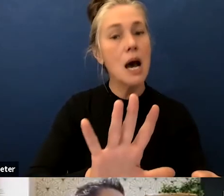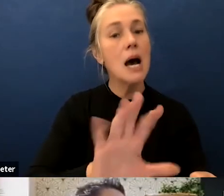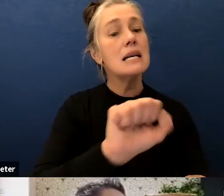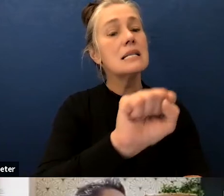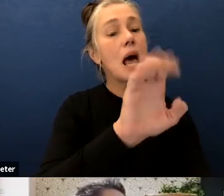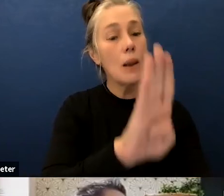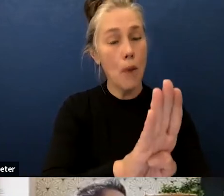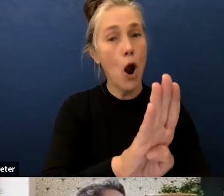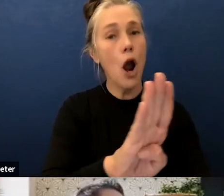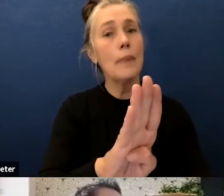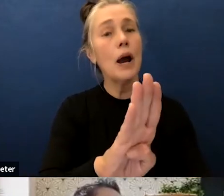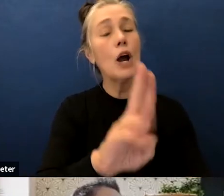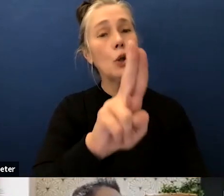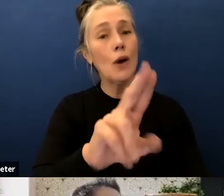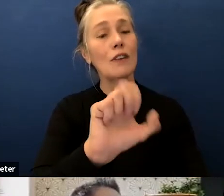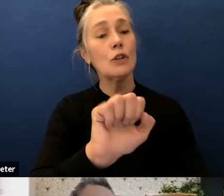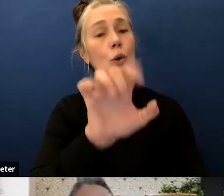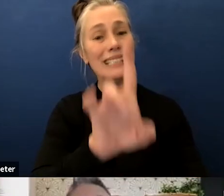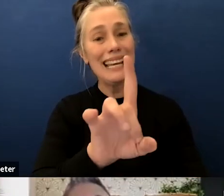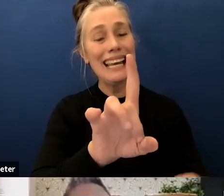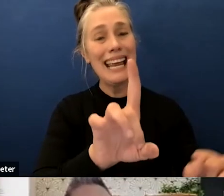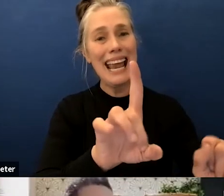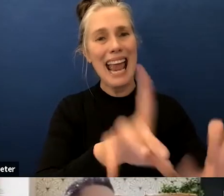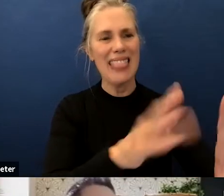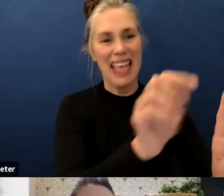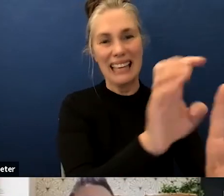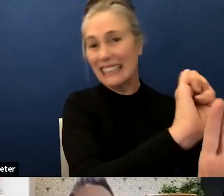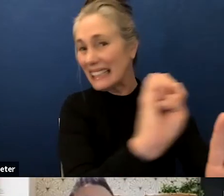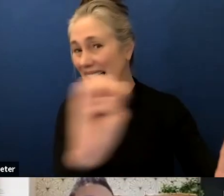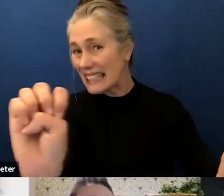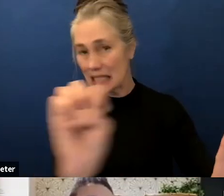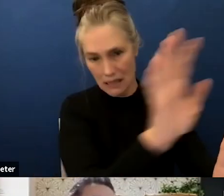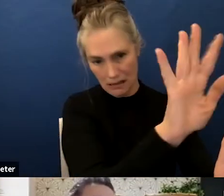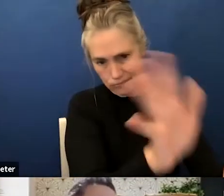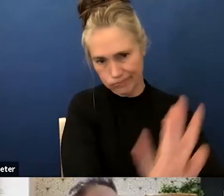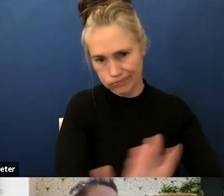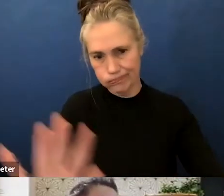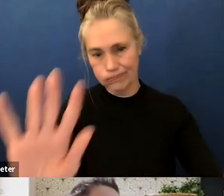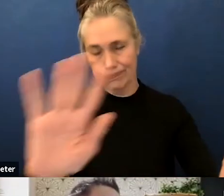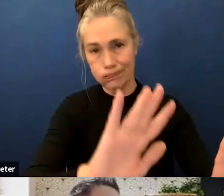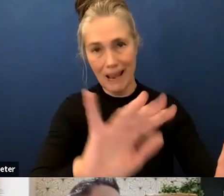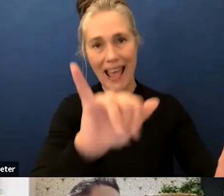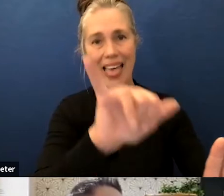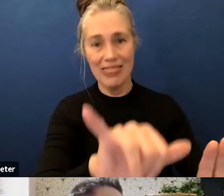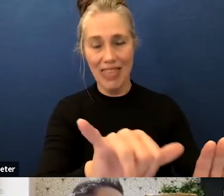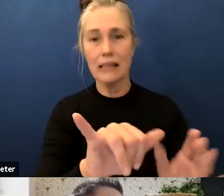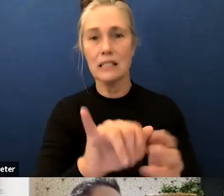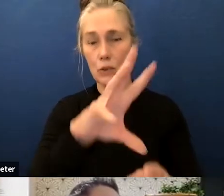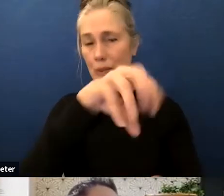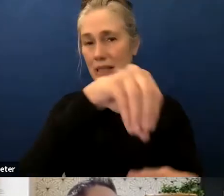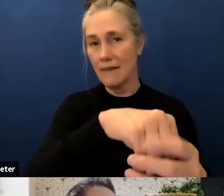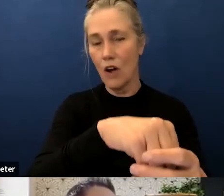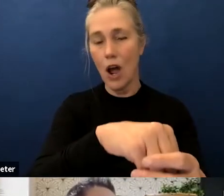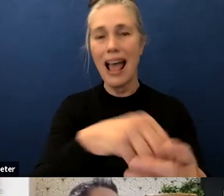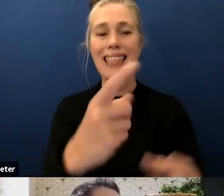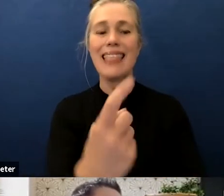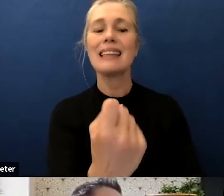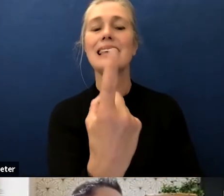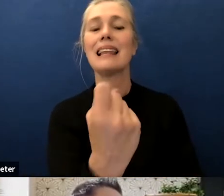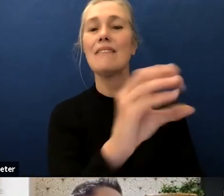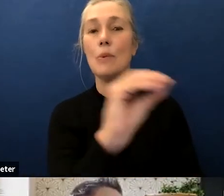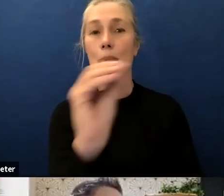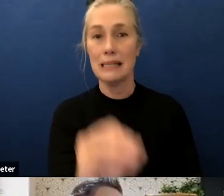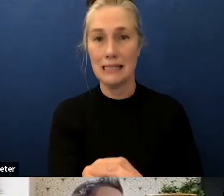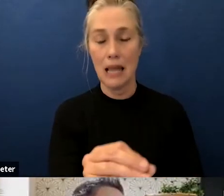barbara unified and then it goes everything east okay and so that's what that encompasses there and that has 11 representation